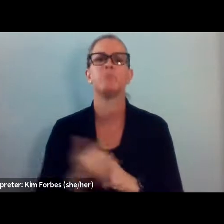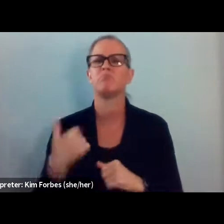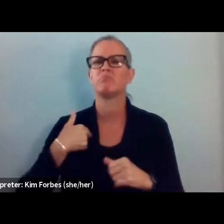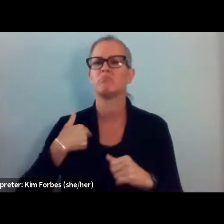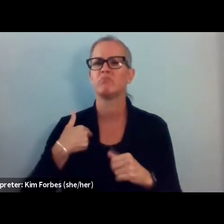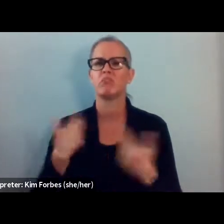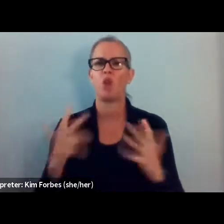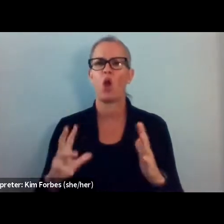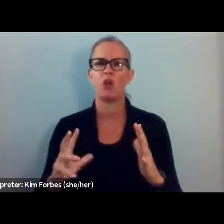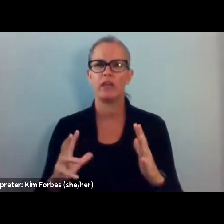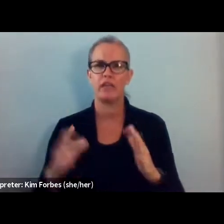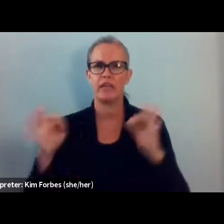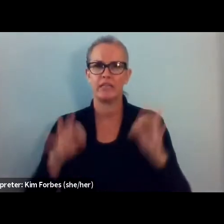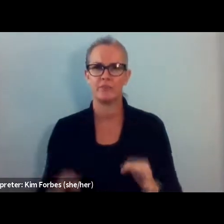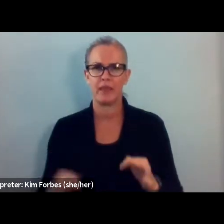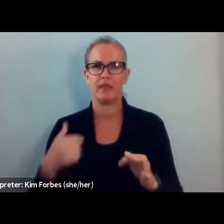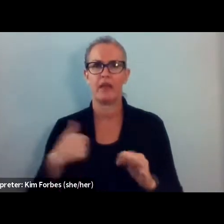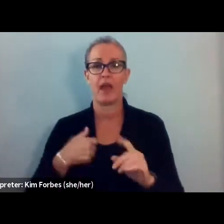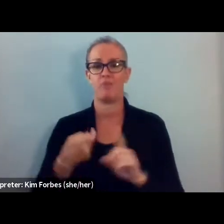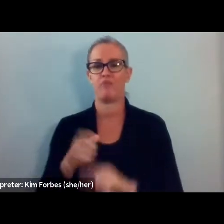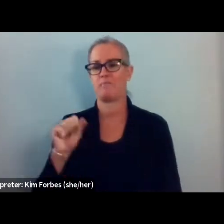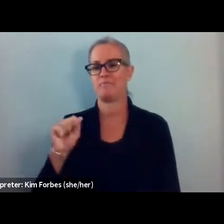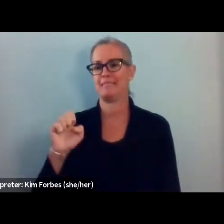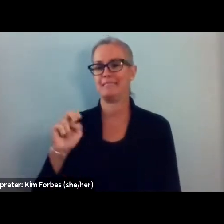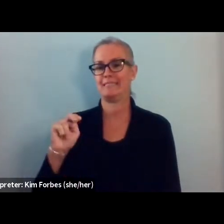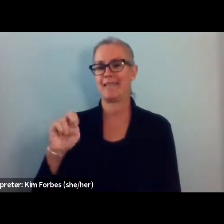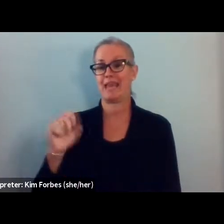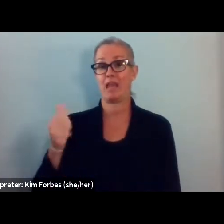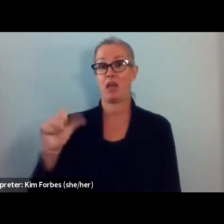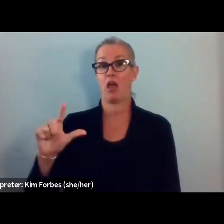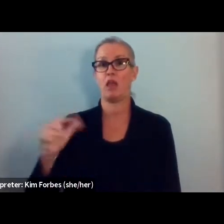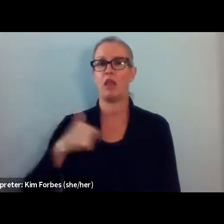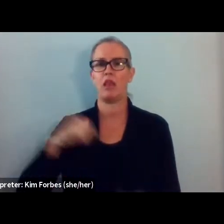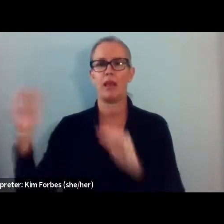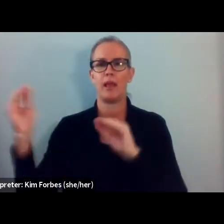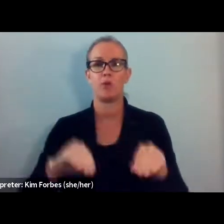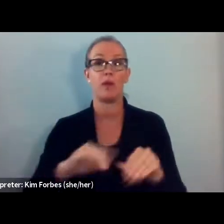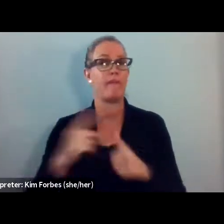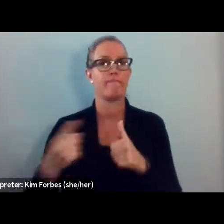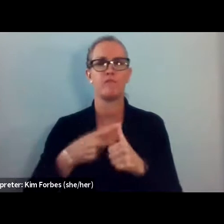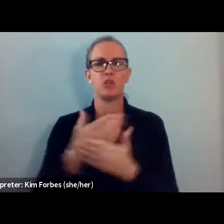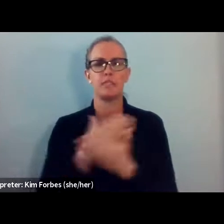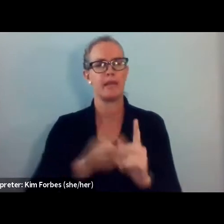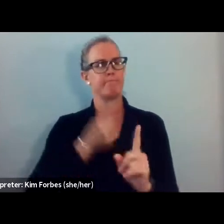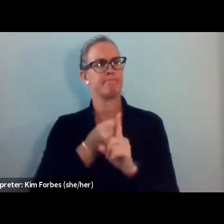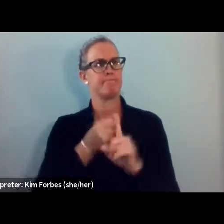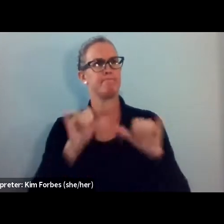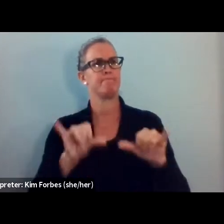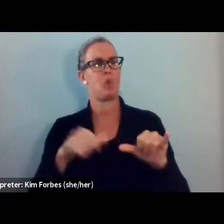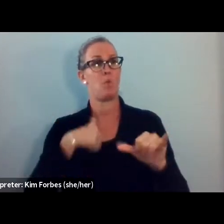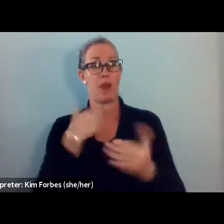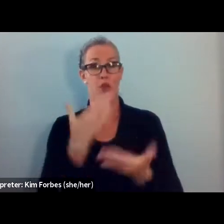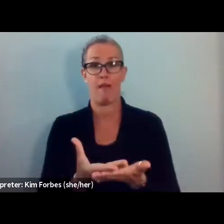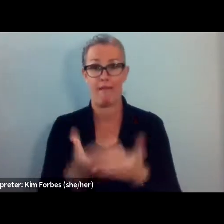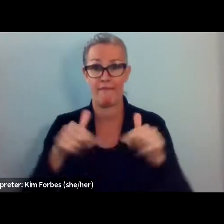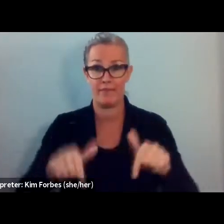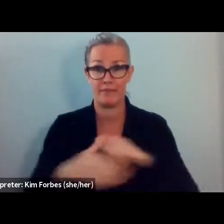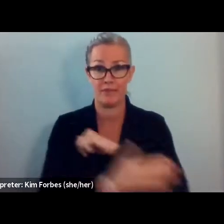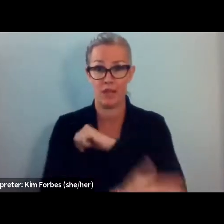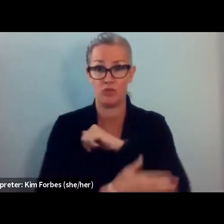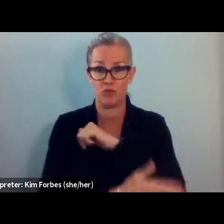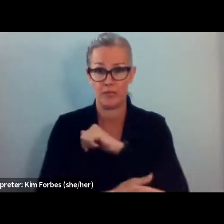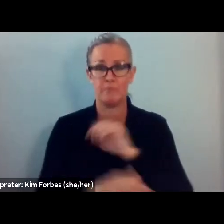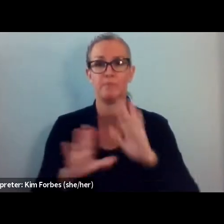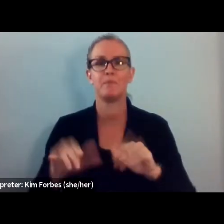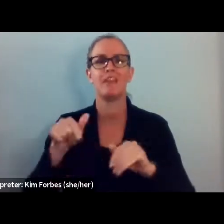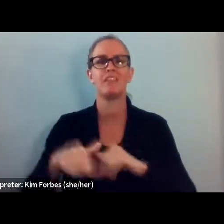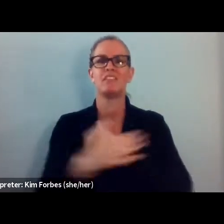I'm an immigrant, I'm originally from Senegal. And one of the first thing that struck me when I came to this country is that this country is a